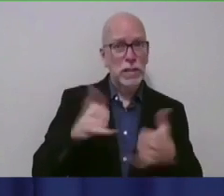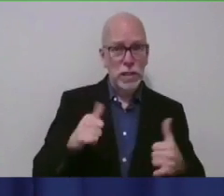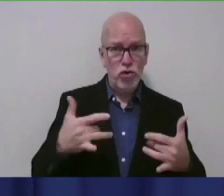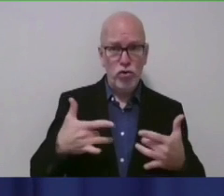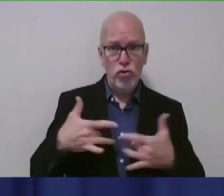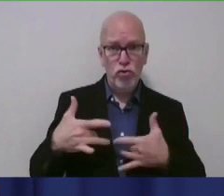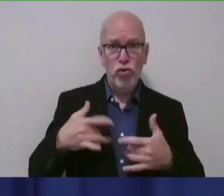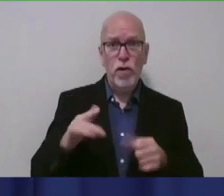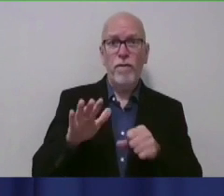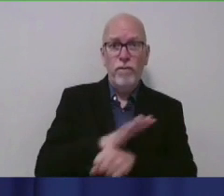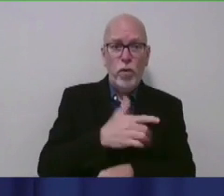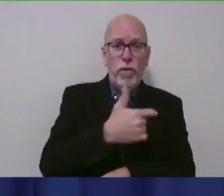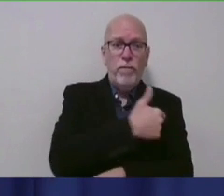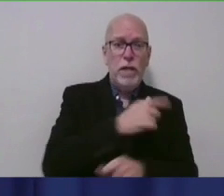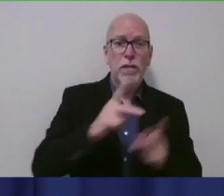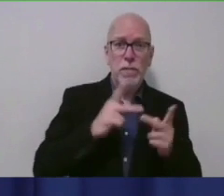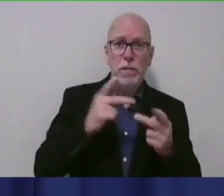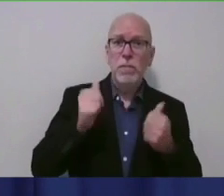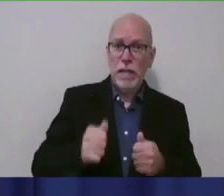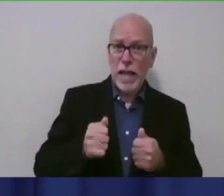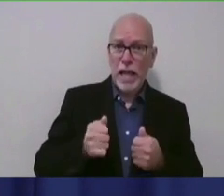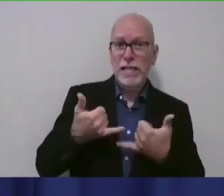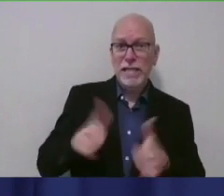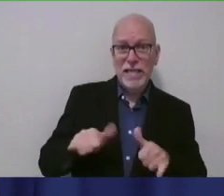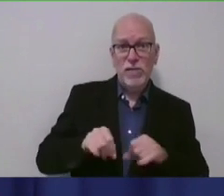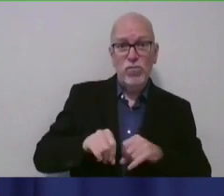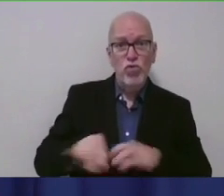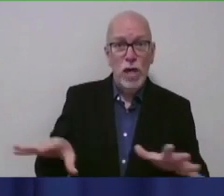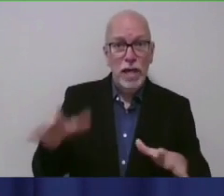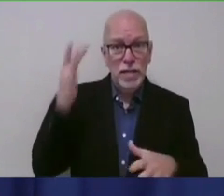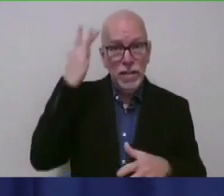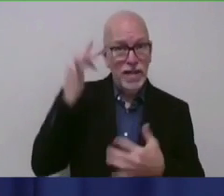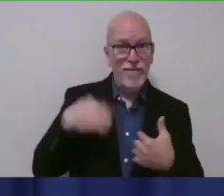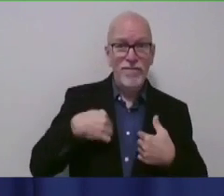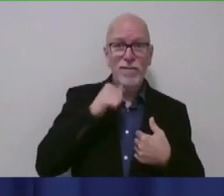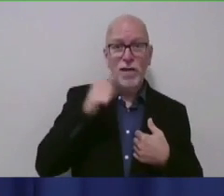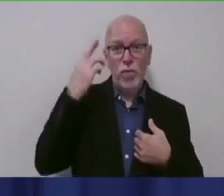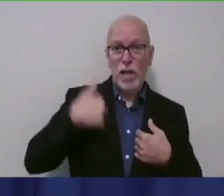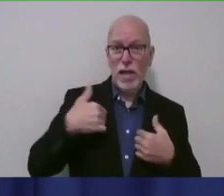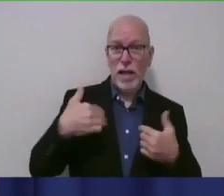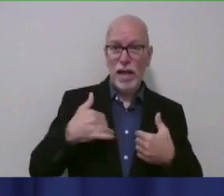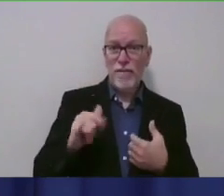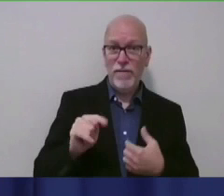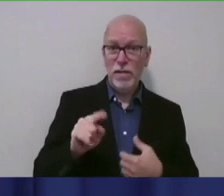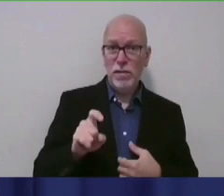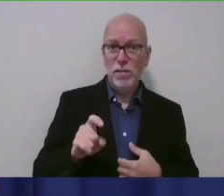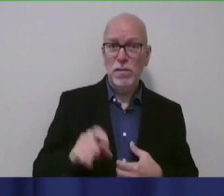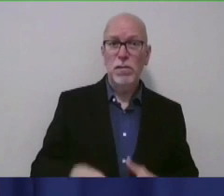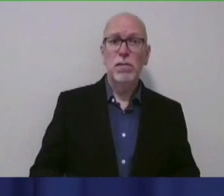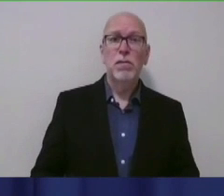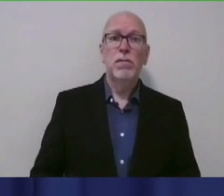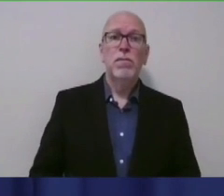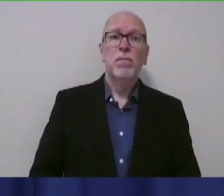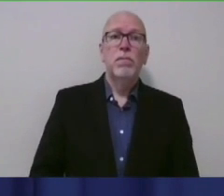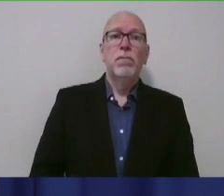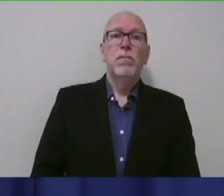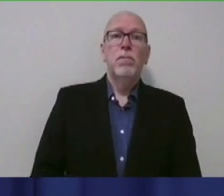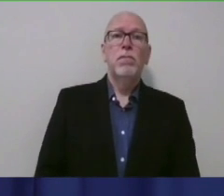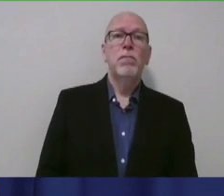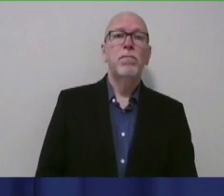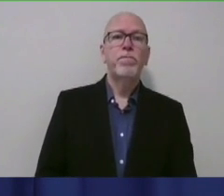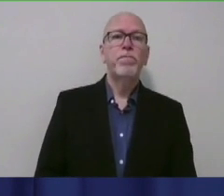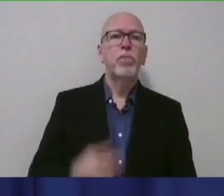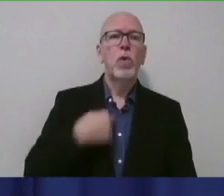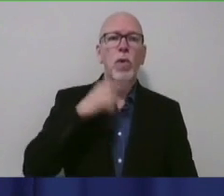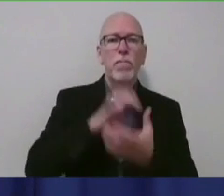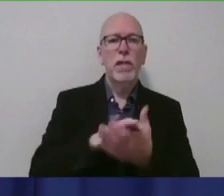fully vaccinated people can spread the disease, even if they don't realize they have it or are showing symptoms? We believe that that risk